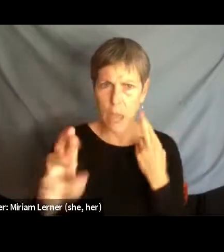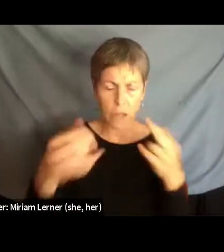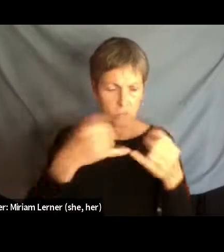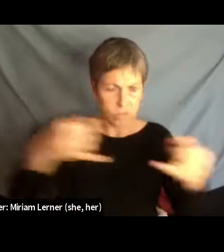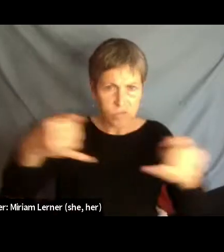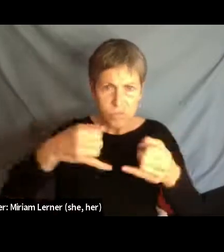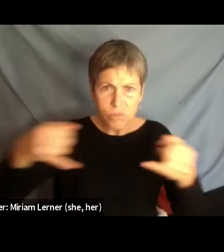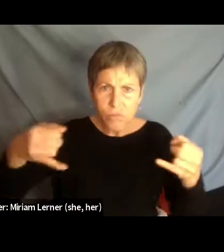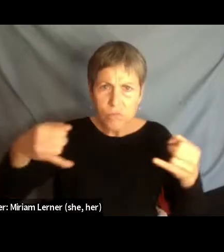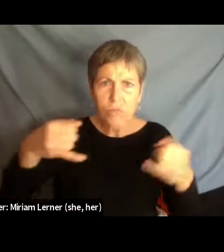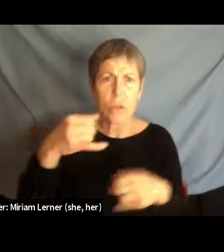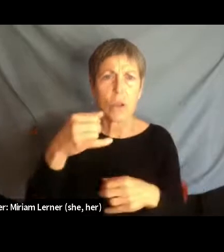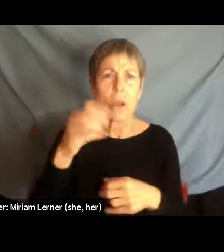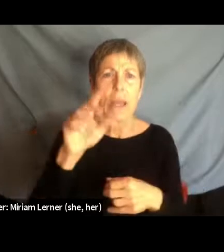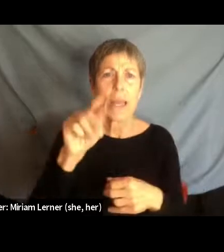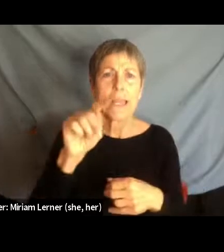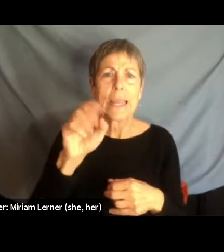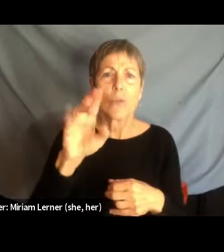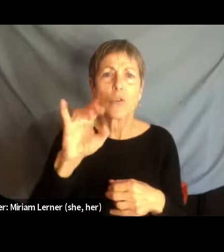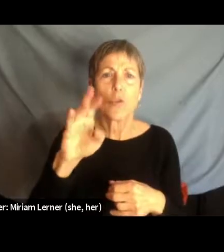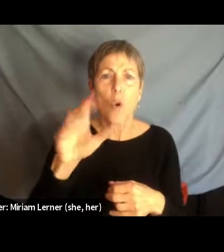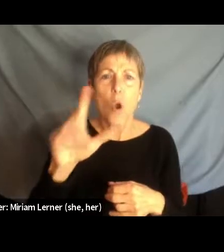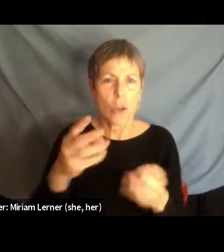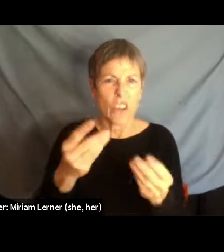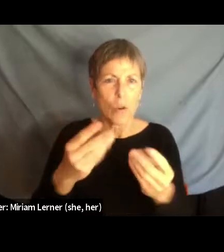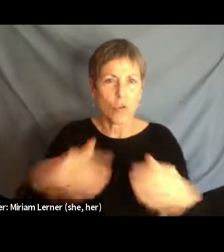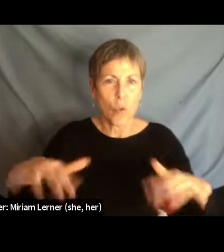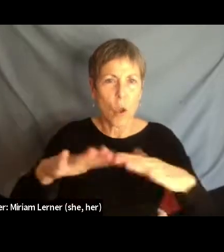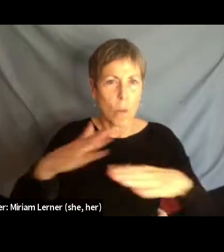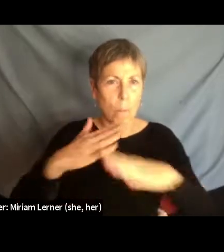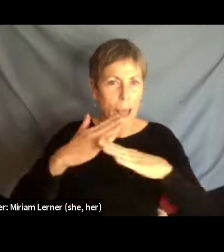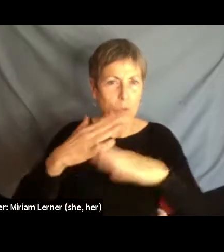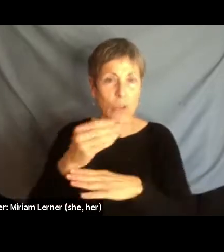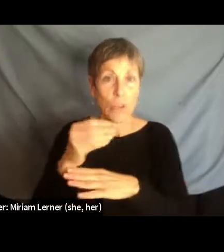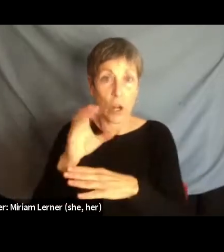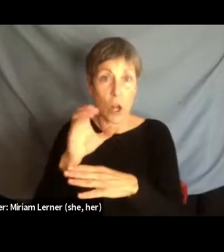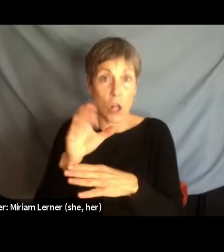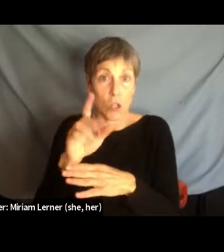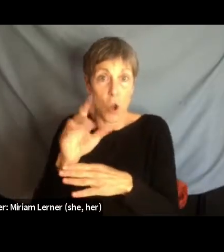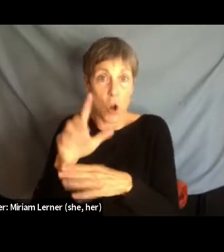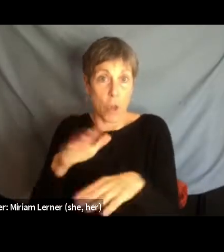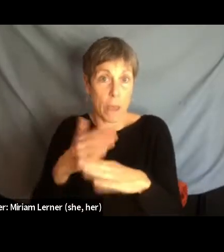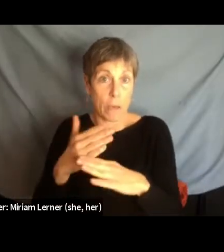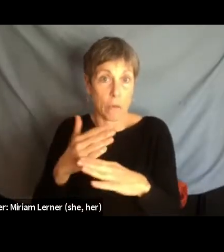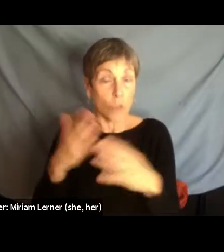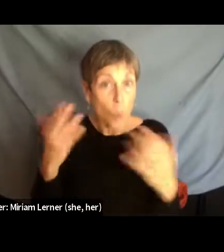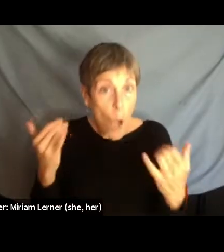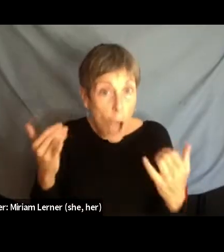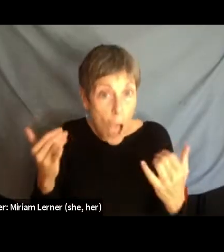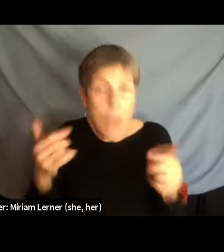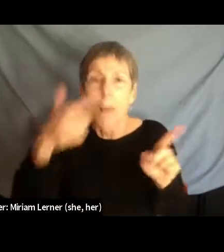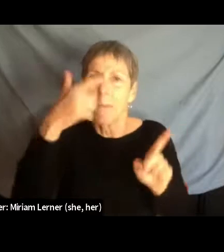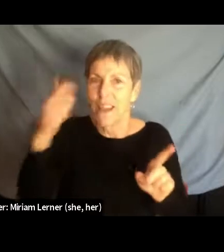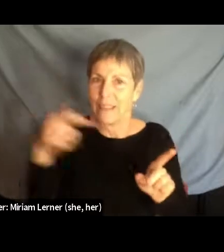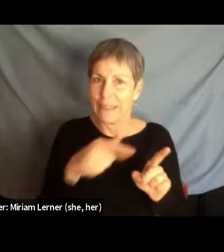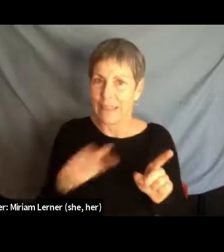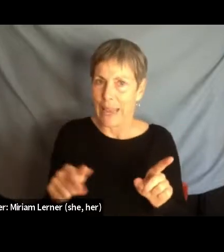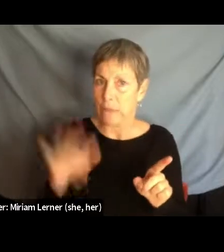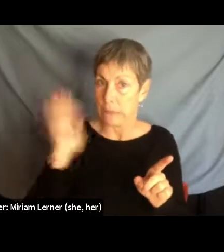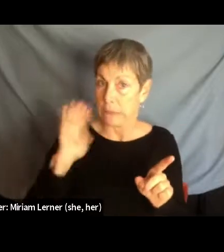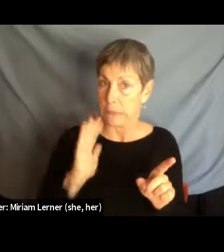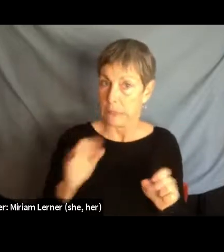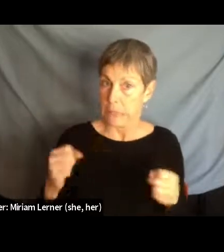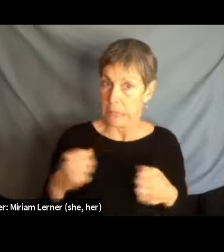boundaries. And the reason for that was that there was great fear, right, that at the time that every